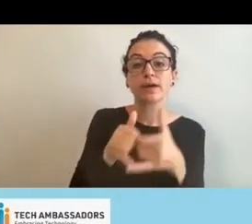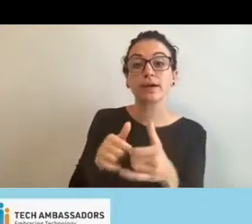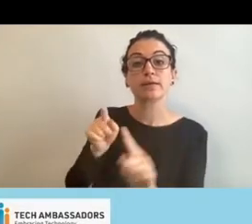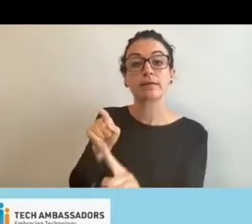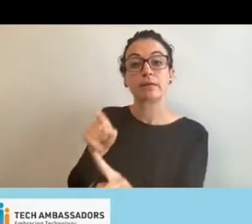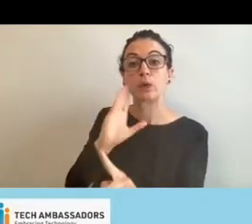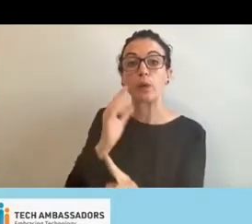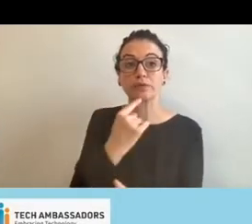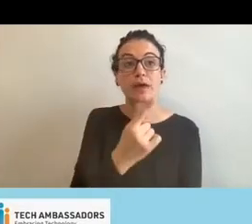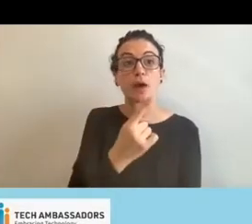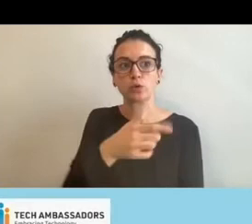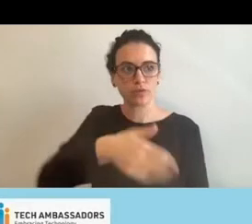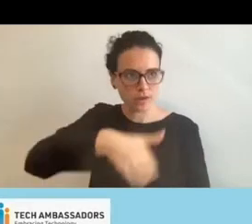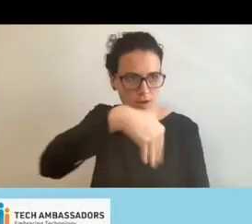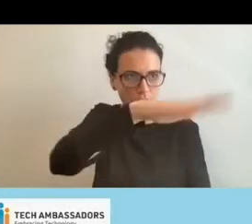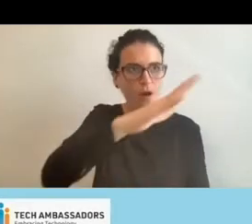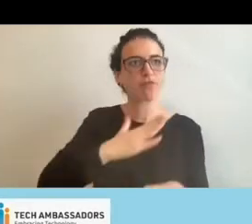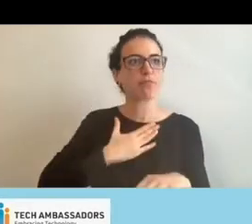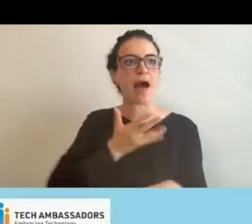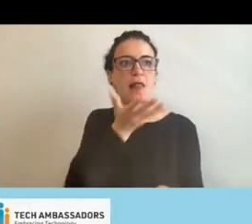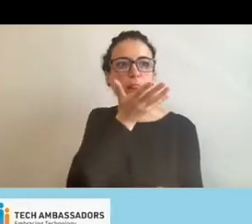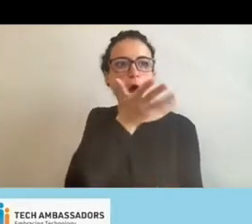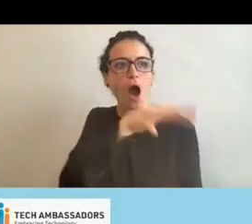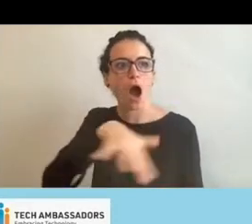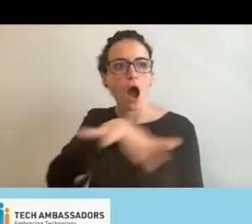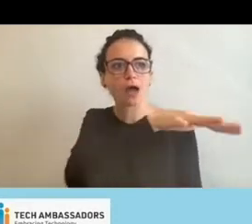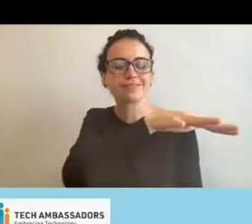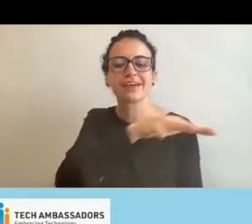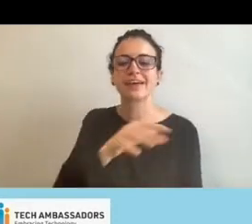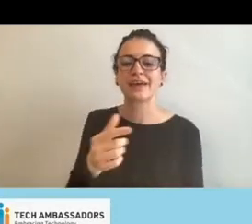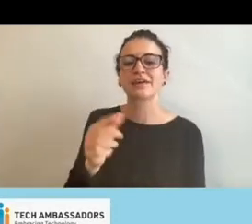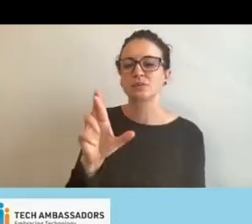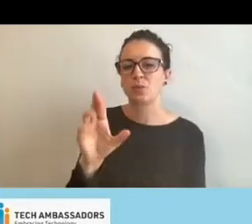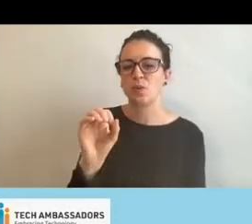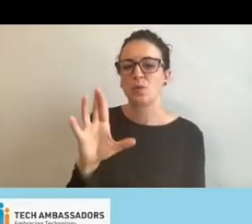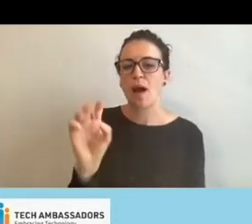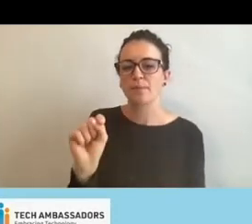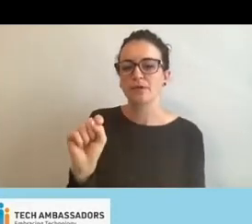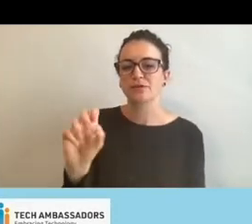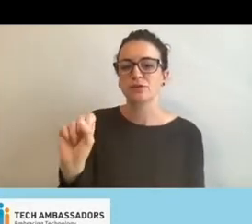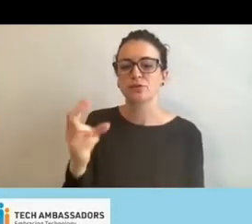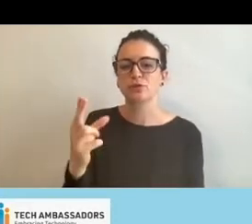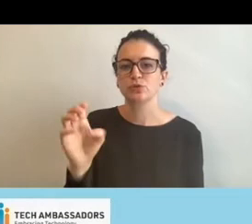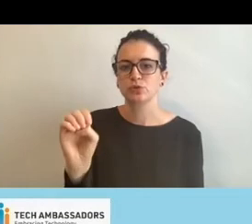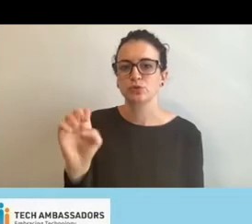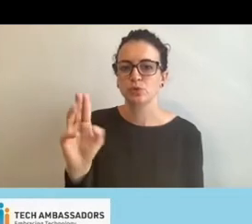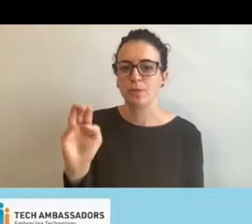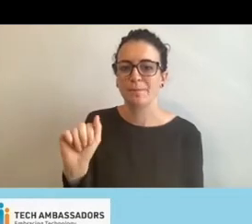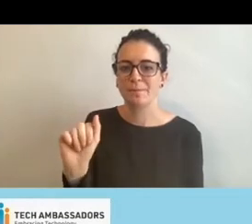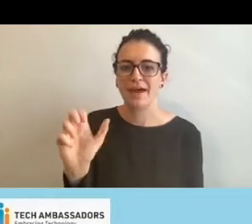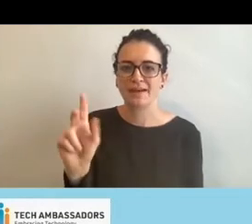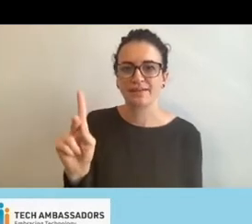It is Robert Shoemake. Take it away, Robert. Robert Shoemake. Thank you, George. Hello,